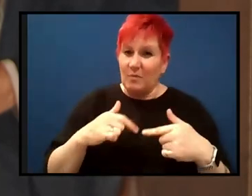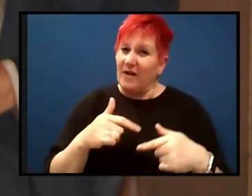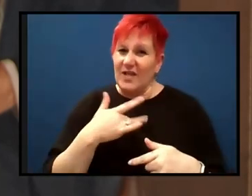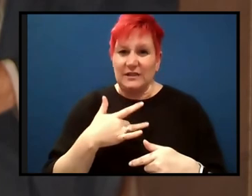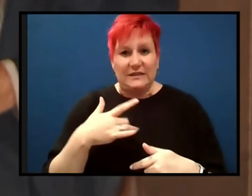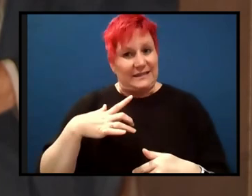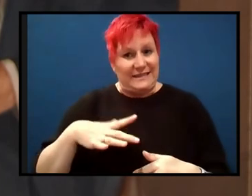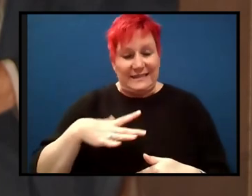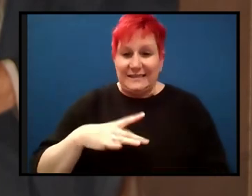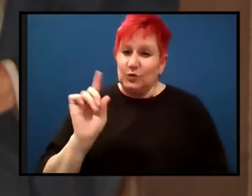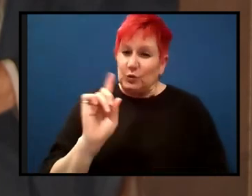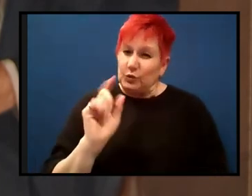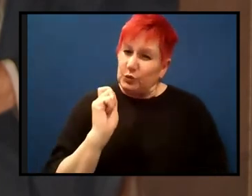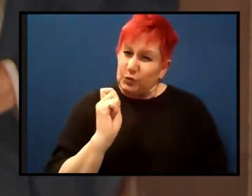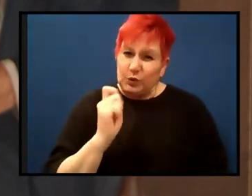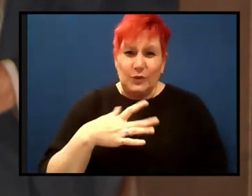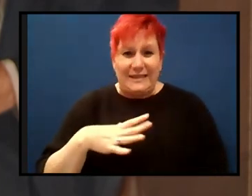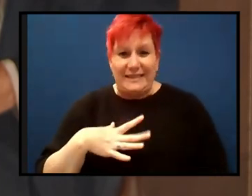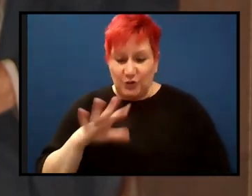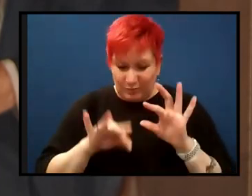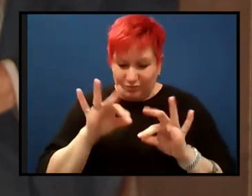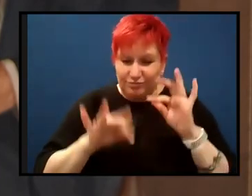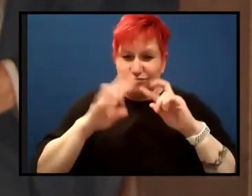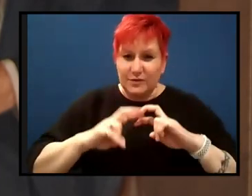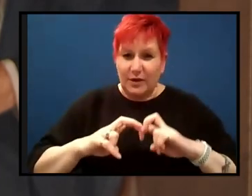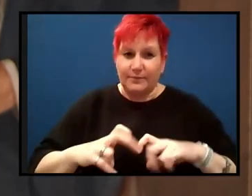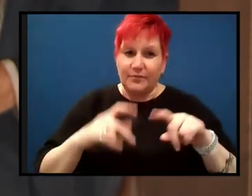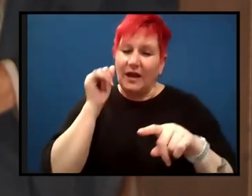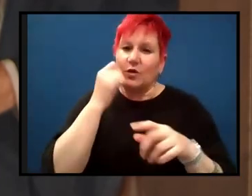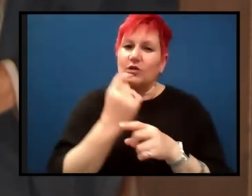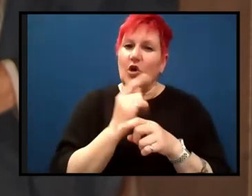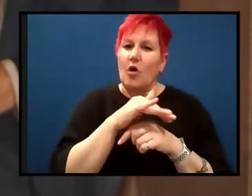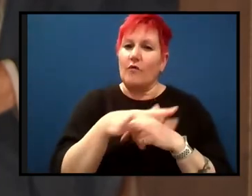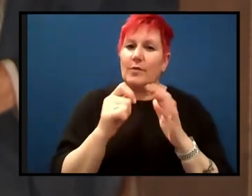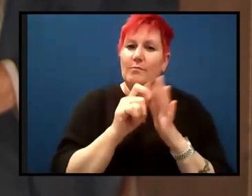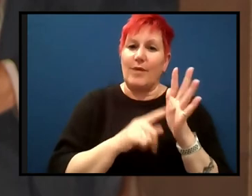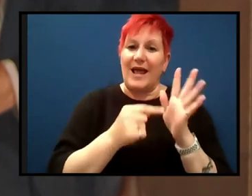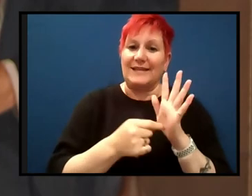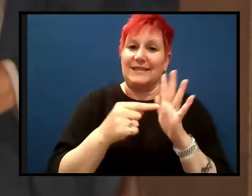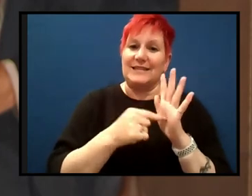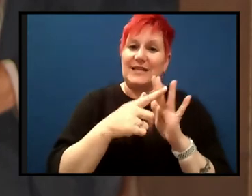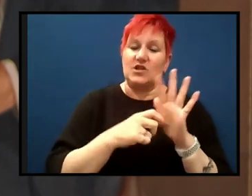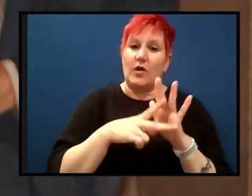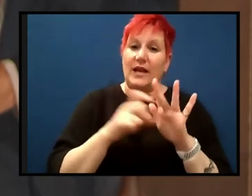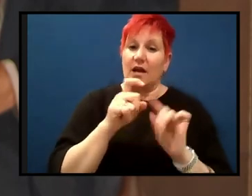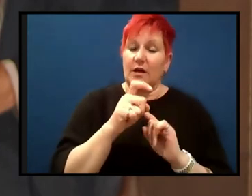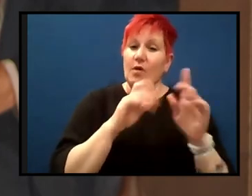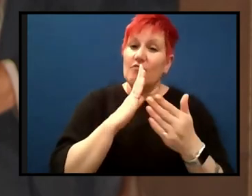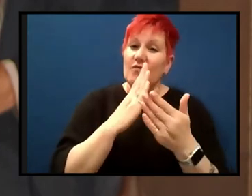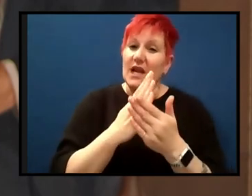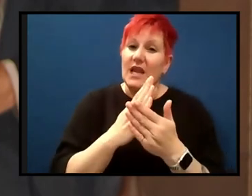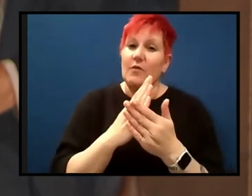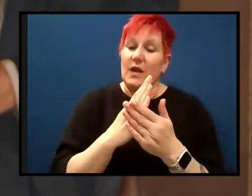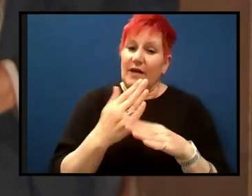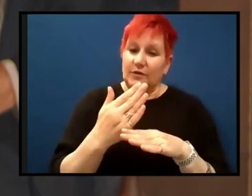So whilst, um, we, we've been talking about a plate tectonic theory, we actually will have to reinvent economic geology in the next